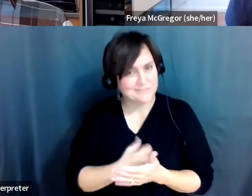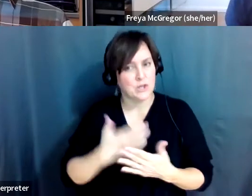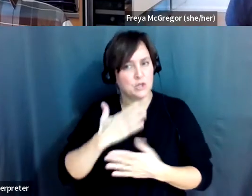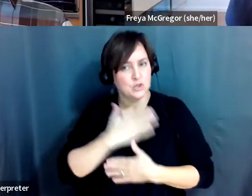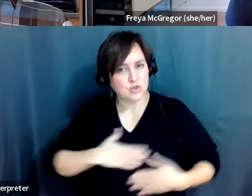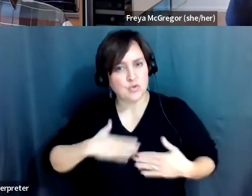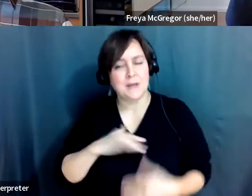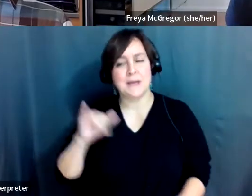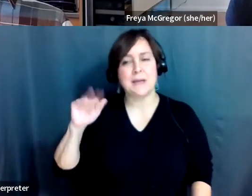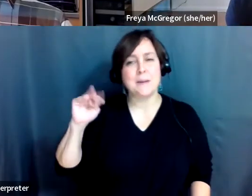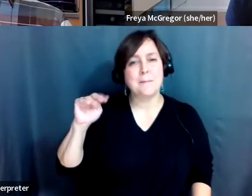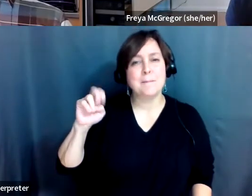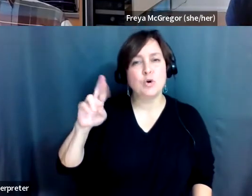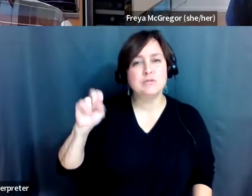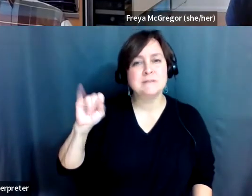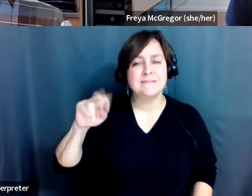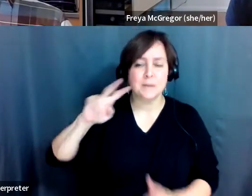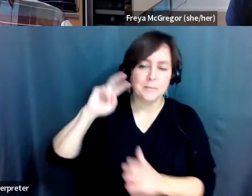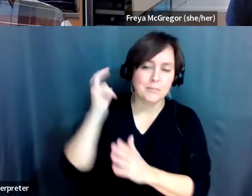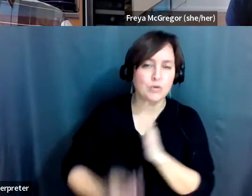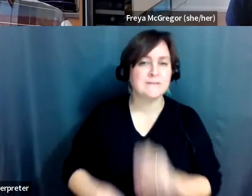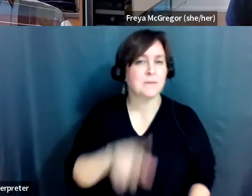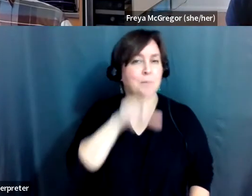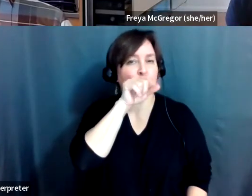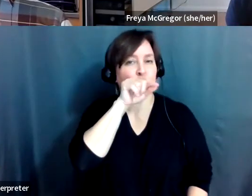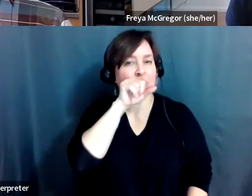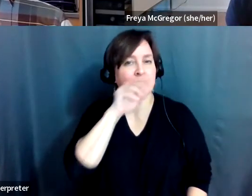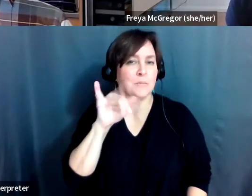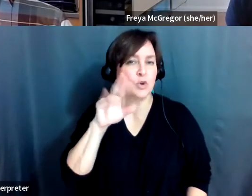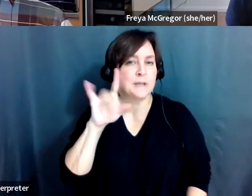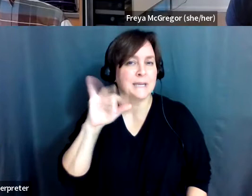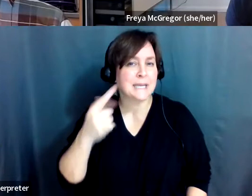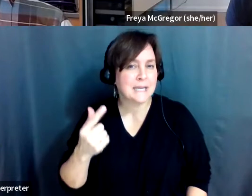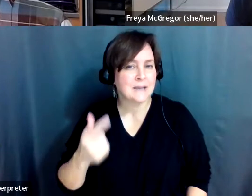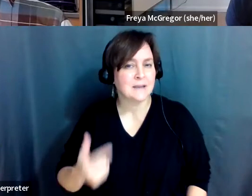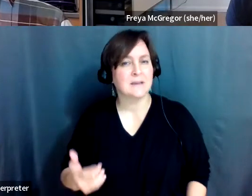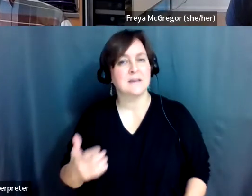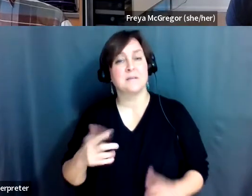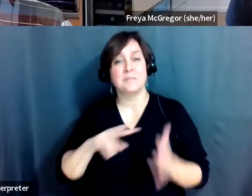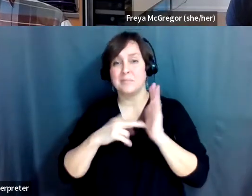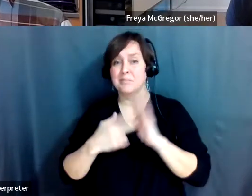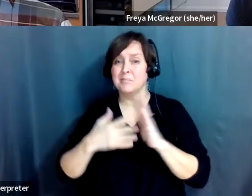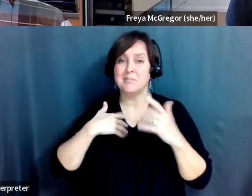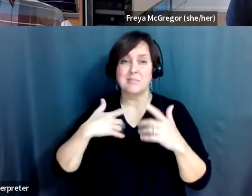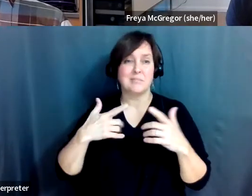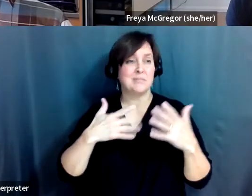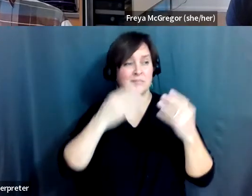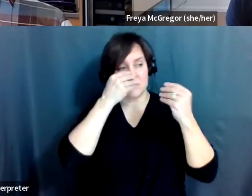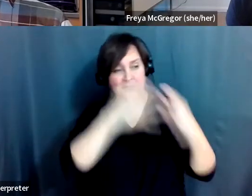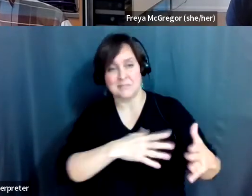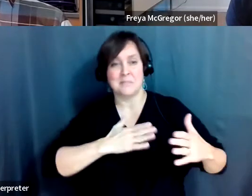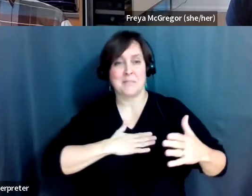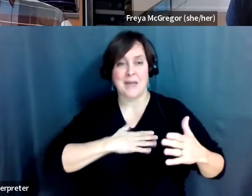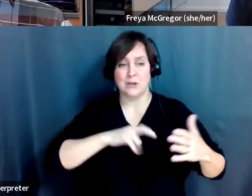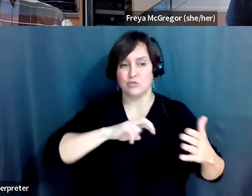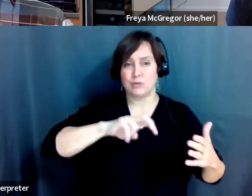immersive birding. And that is being able to really fully focus on the birds. And once I'm in